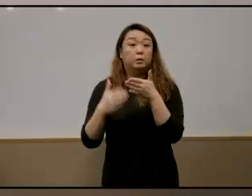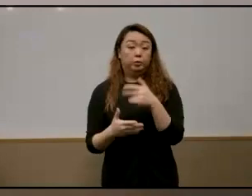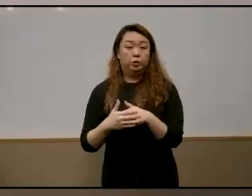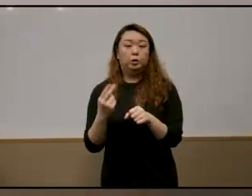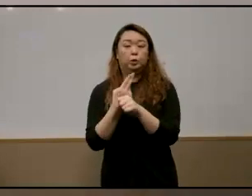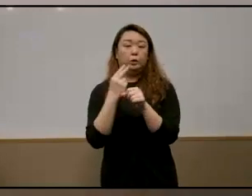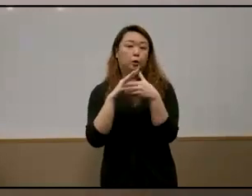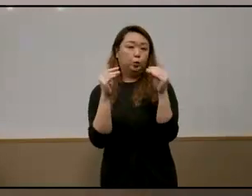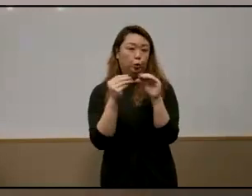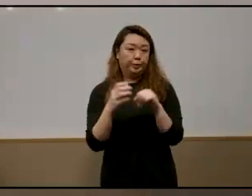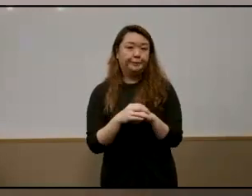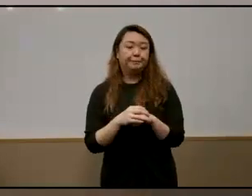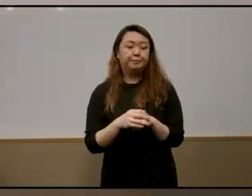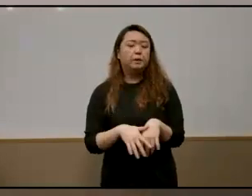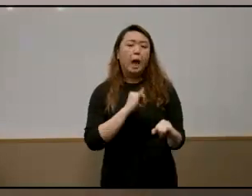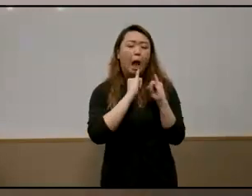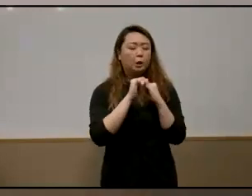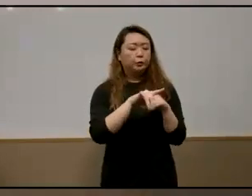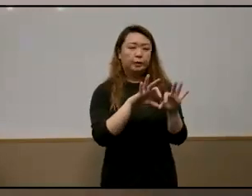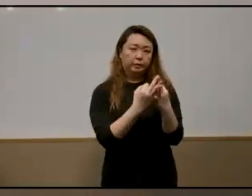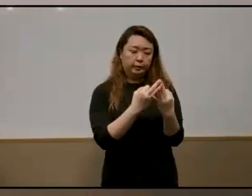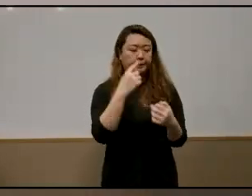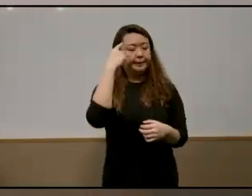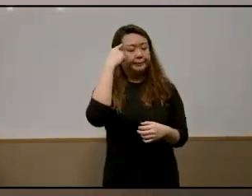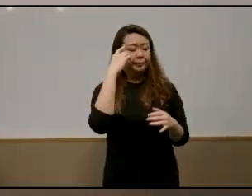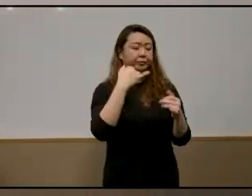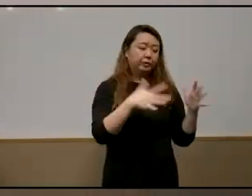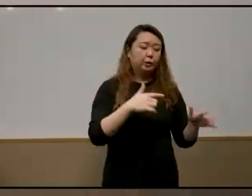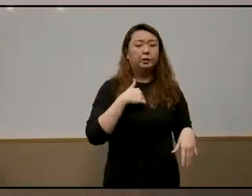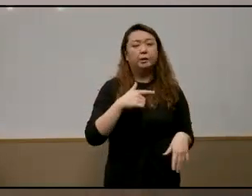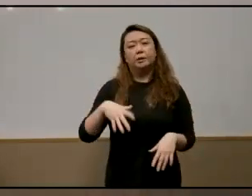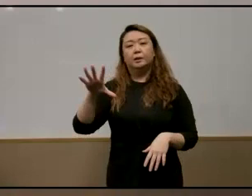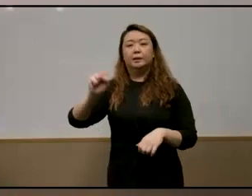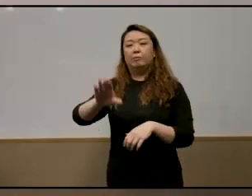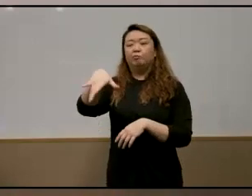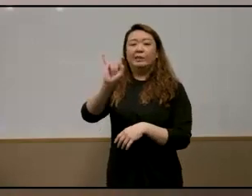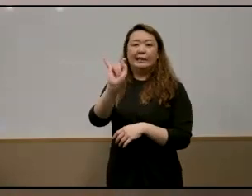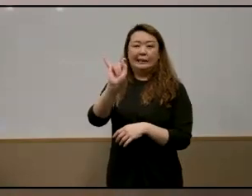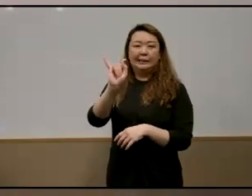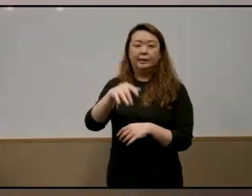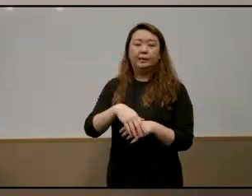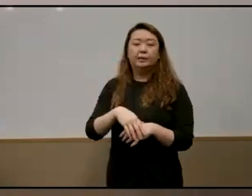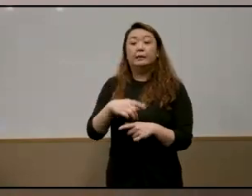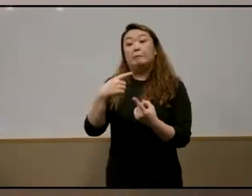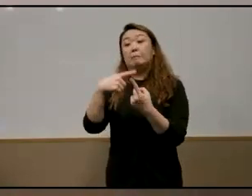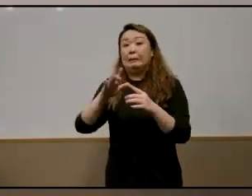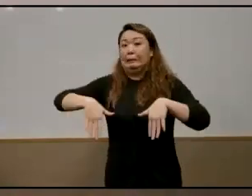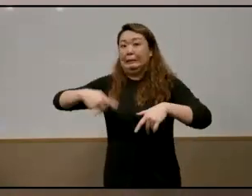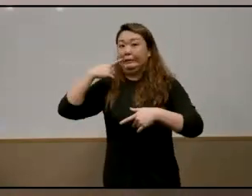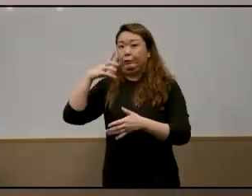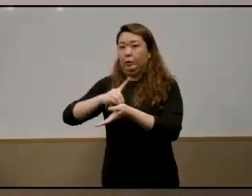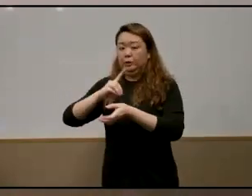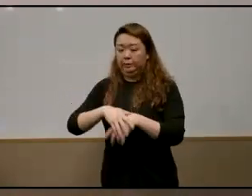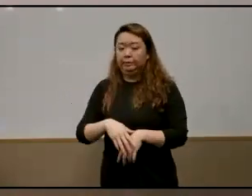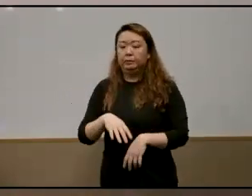so after i finished an interview i decided to call a grab back because it was late at night and i was running late to a dinner appointment and the